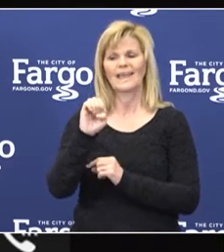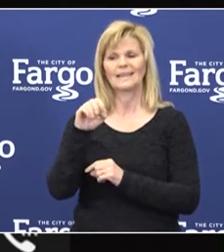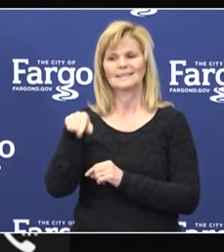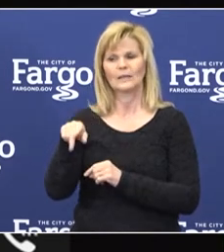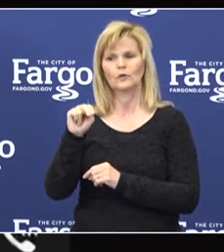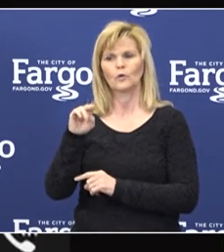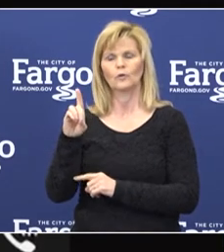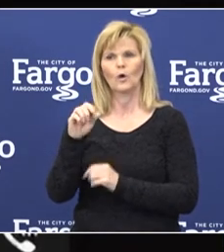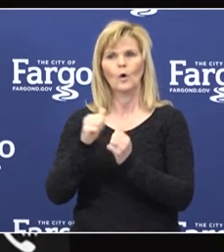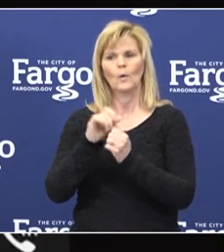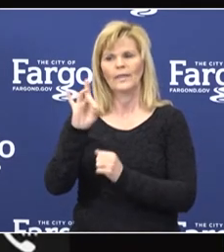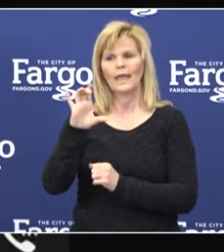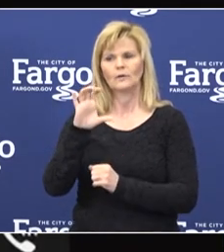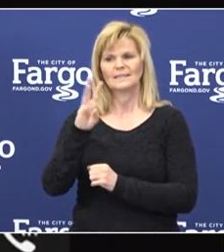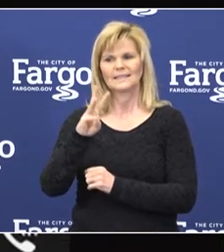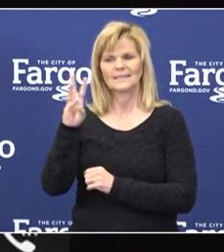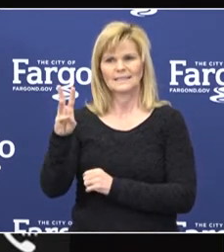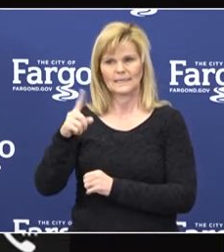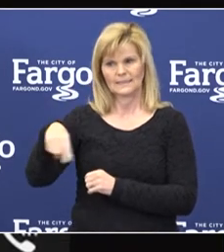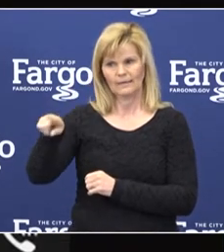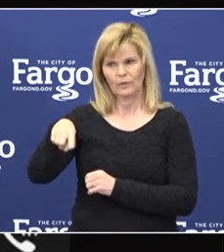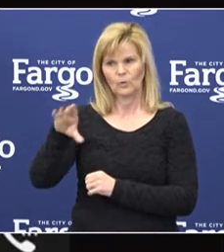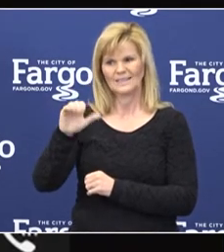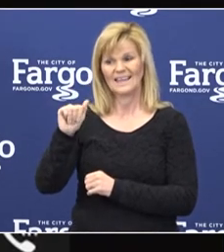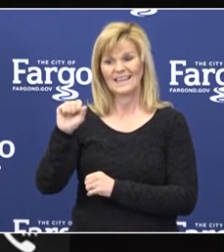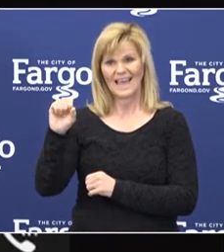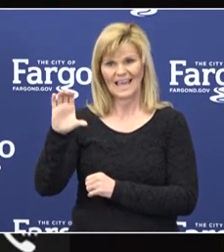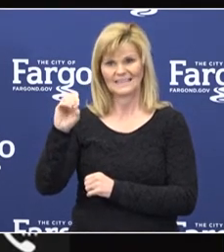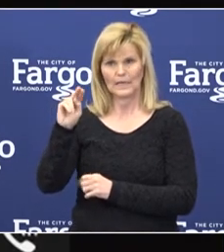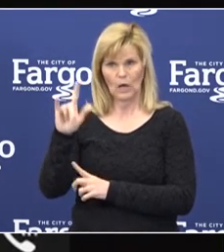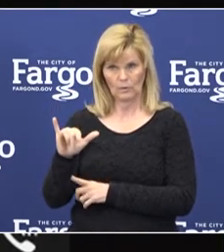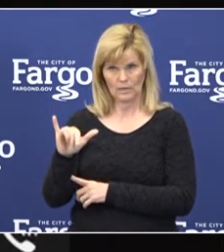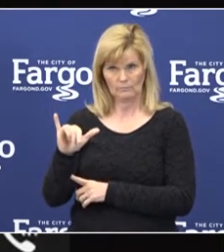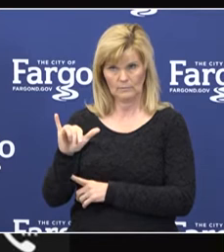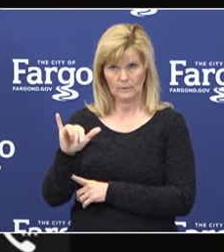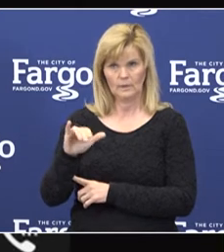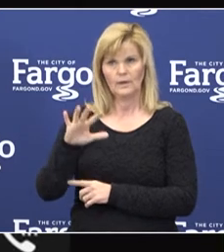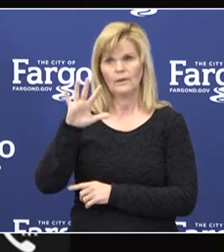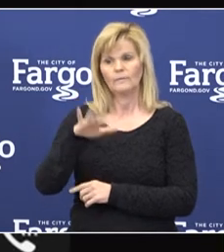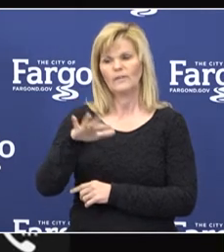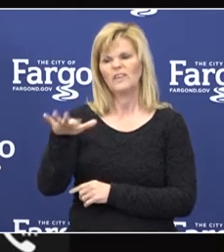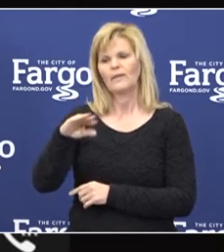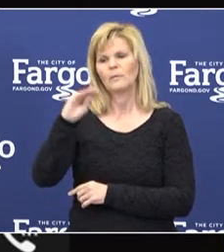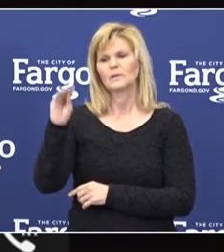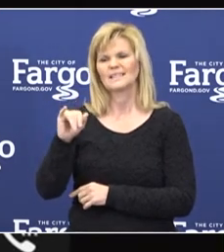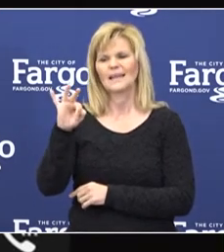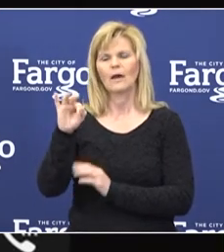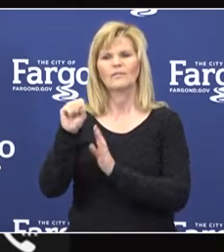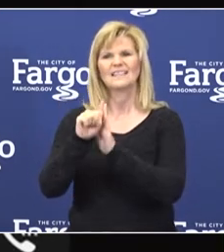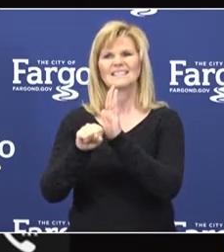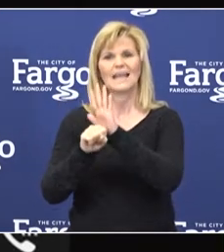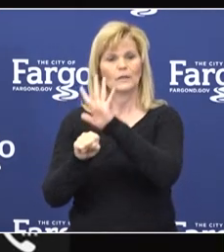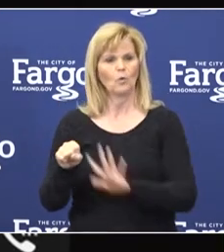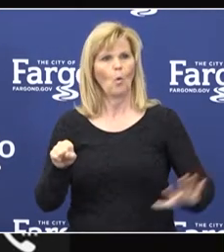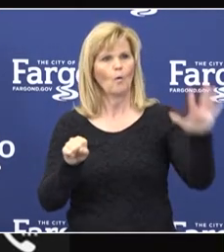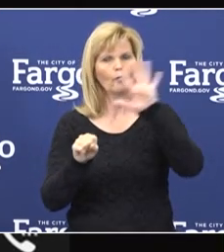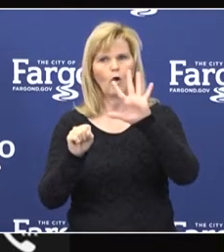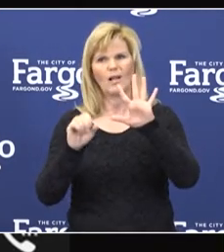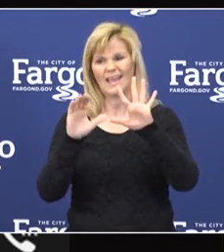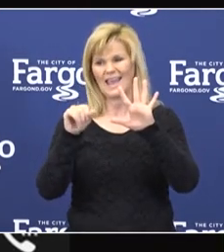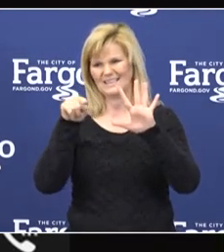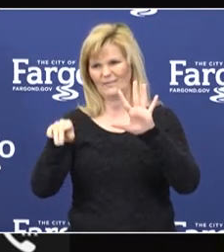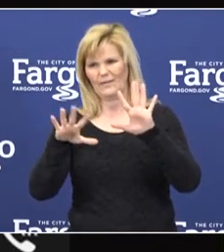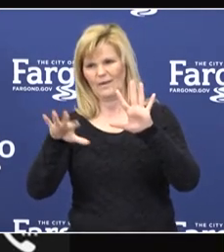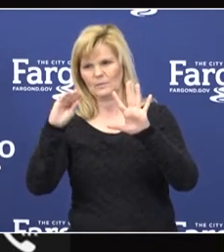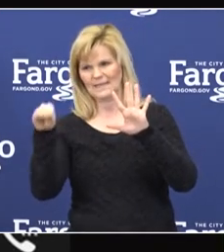Dakota, with 866 of those in Cass County, accounting for 55% of the state's positive cases. There have